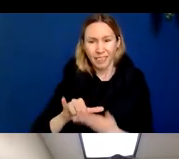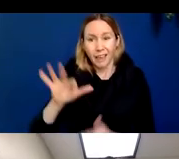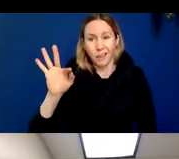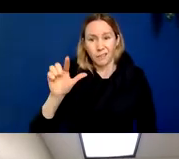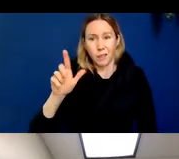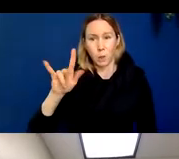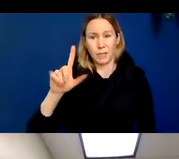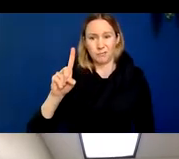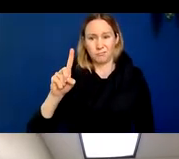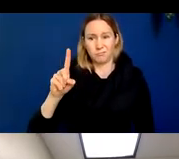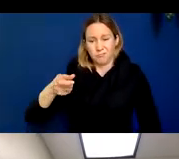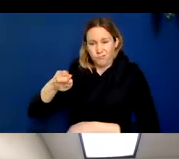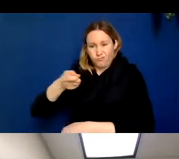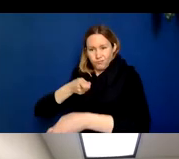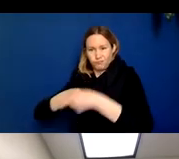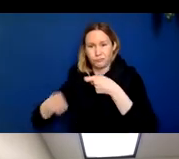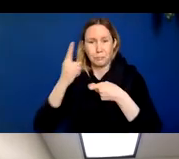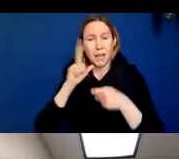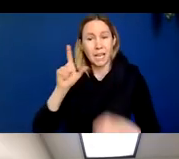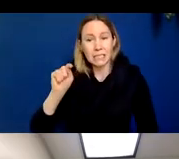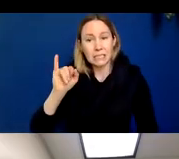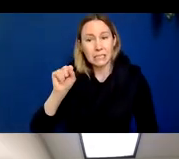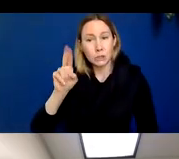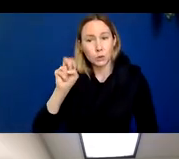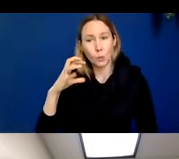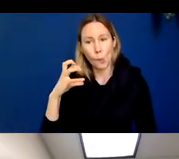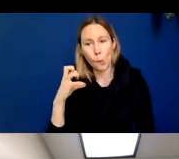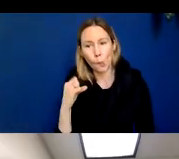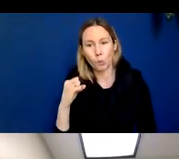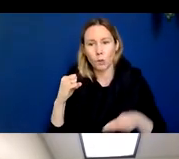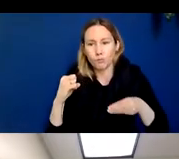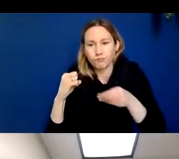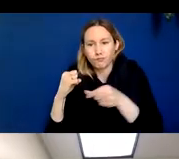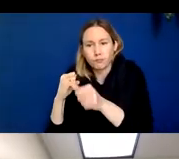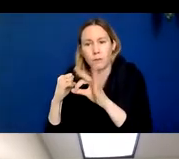is filling the space that is being lost by atrophy or loss of brain tissue.